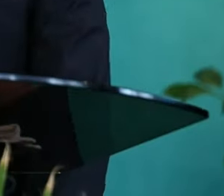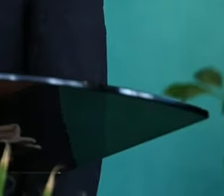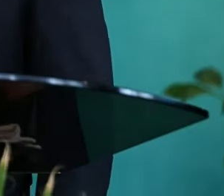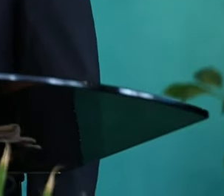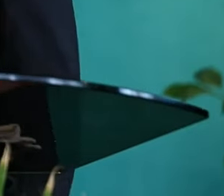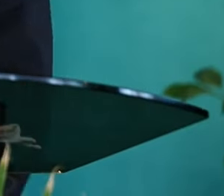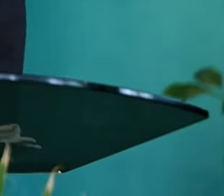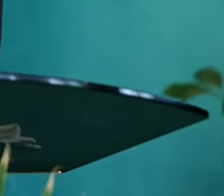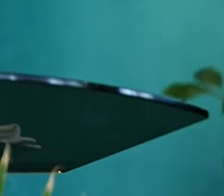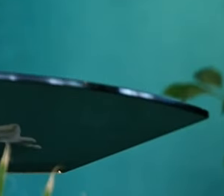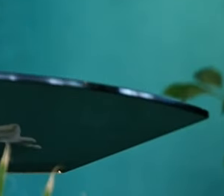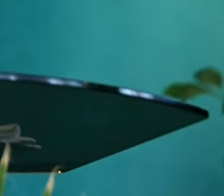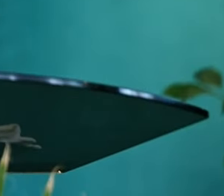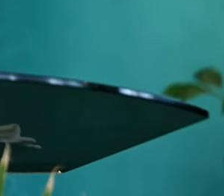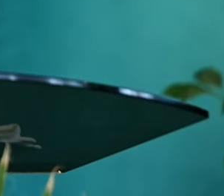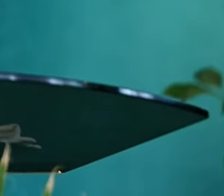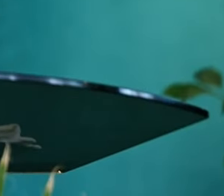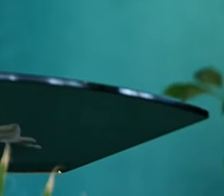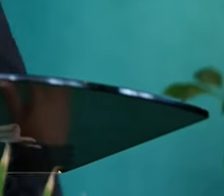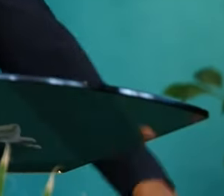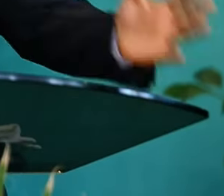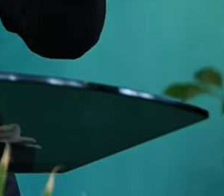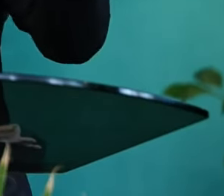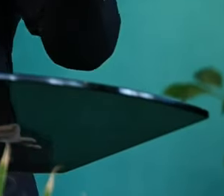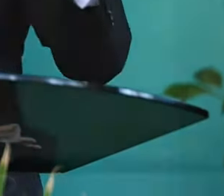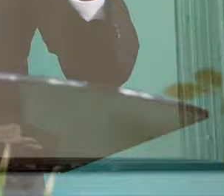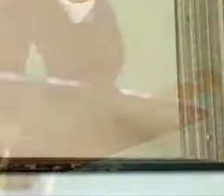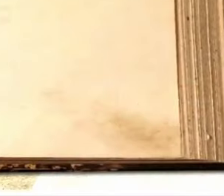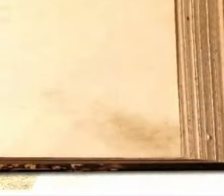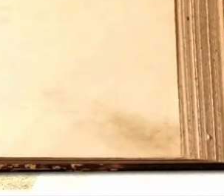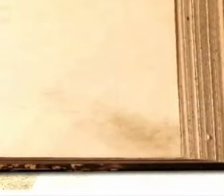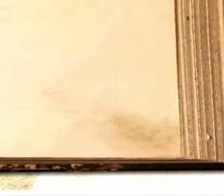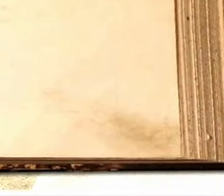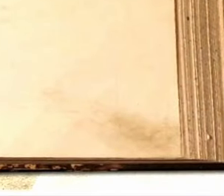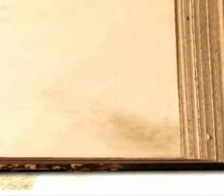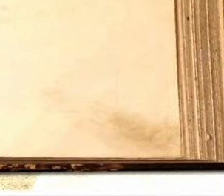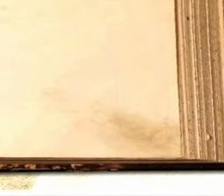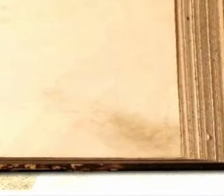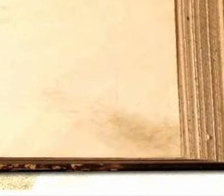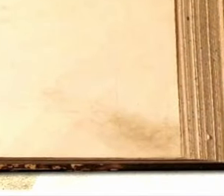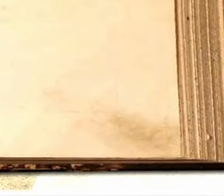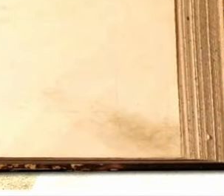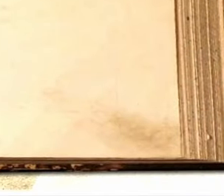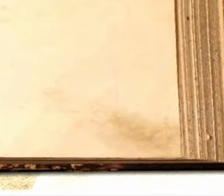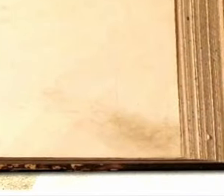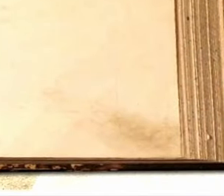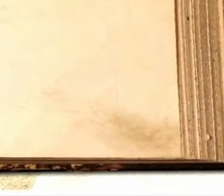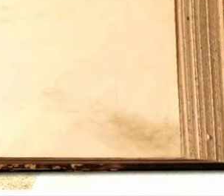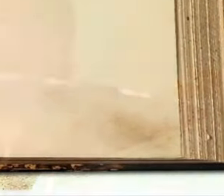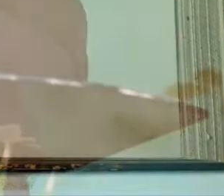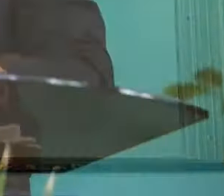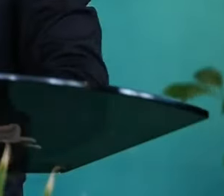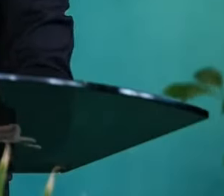The text says in Matthew chapter 5 and verse number 5, Blessed are the meek. We mentioned on the first day that the